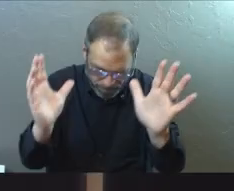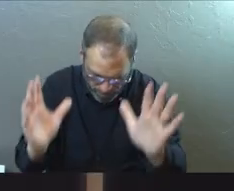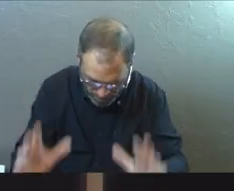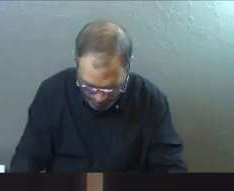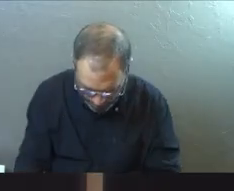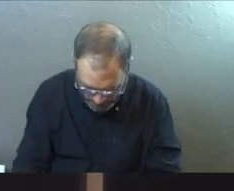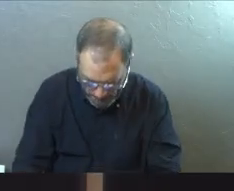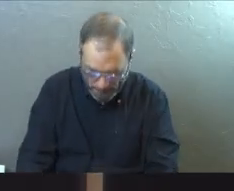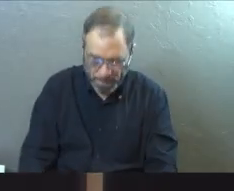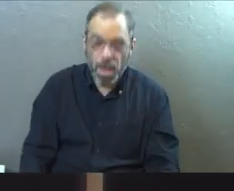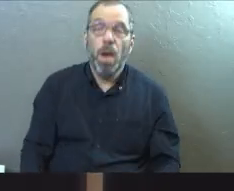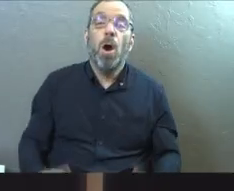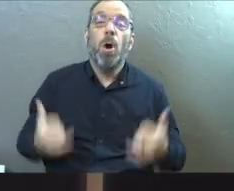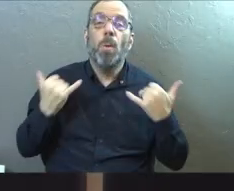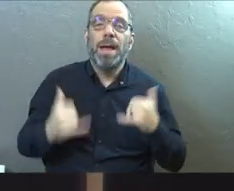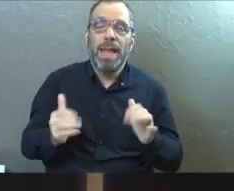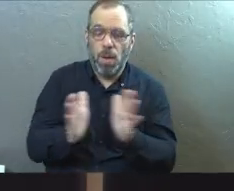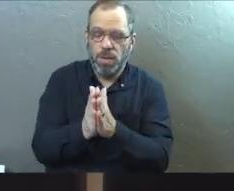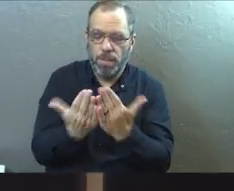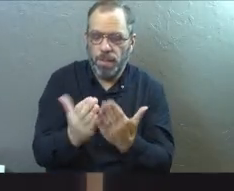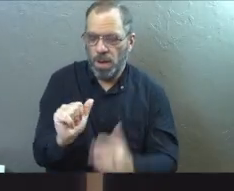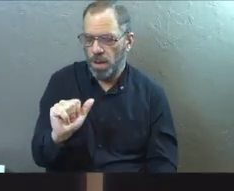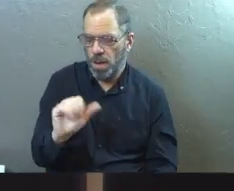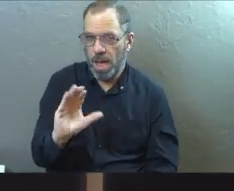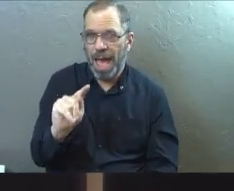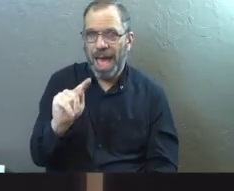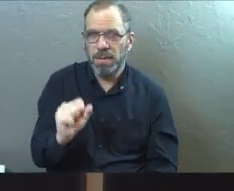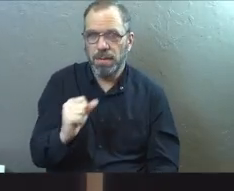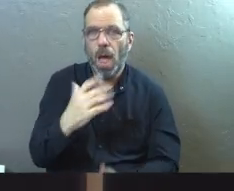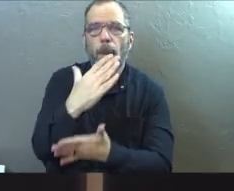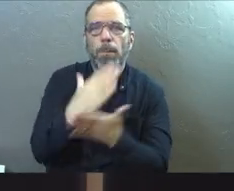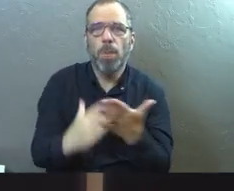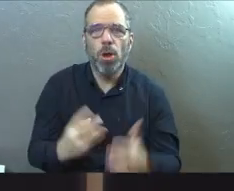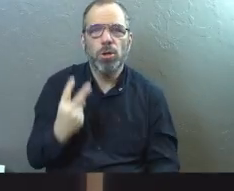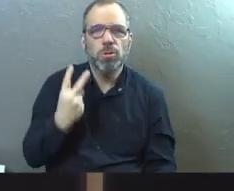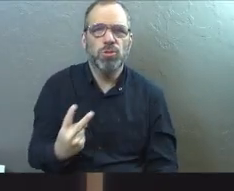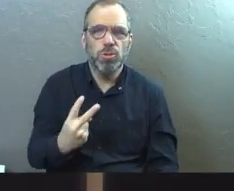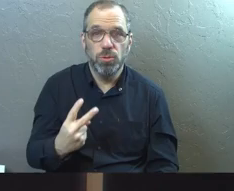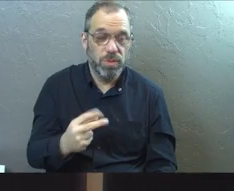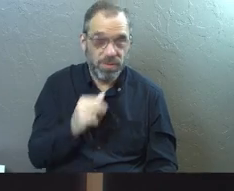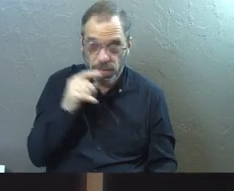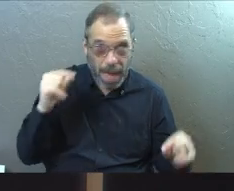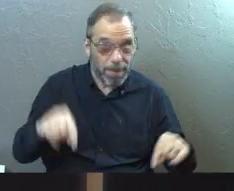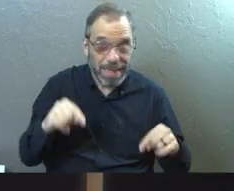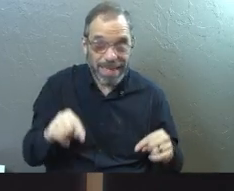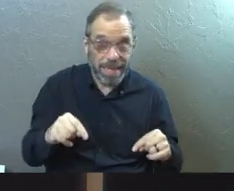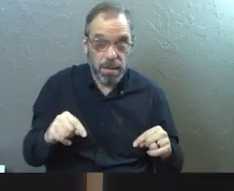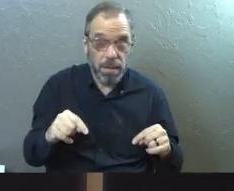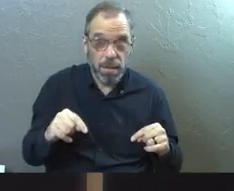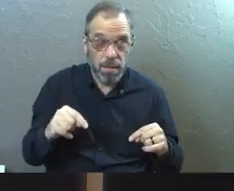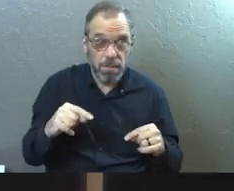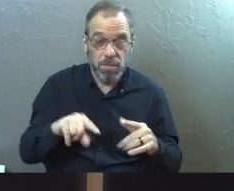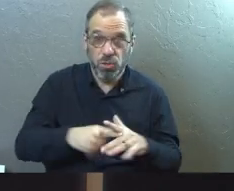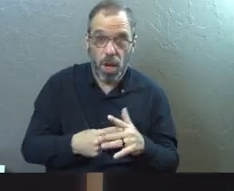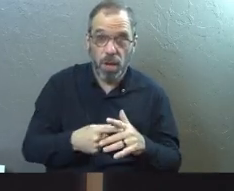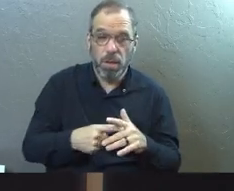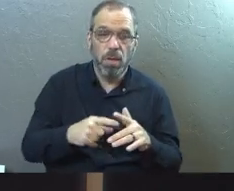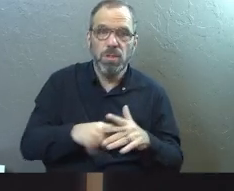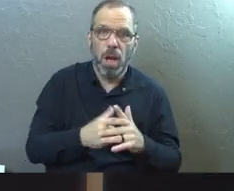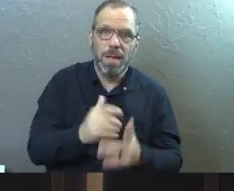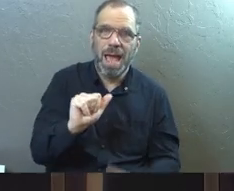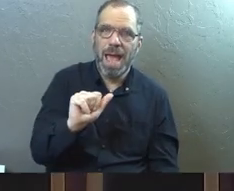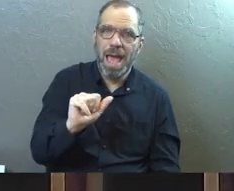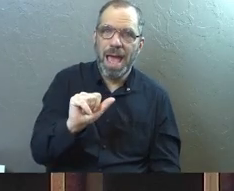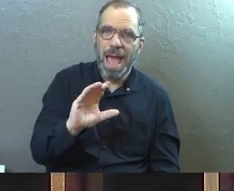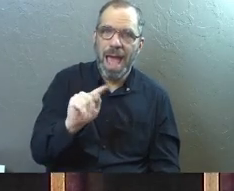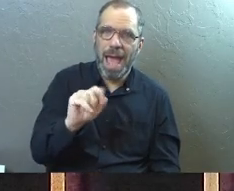All right, so we are currently in Acts part two. If you haven't been at Grace for a while, earlier in the year, we did Acts part